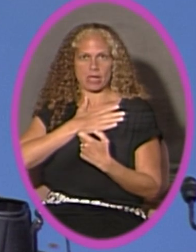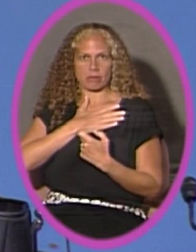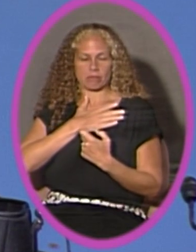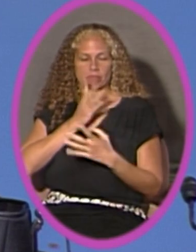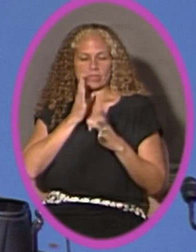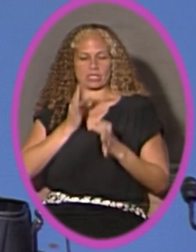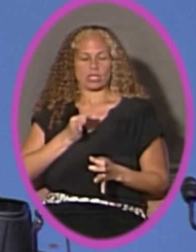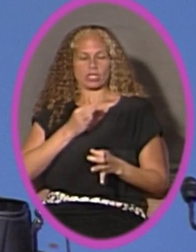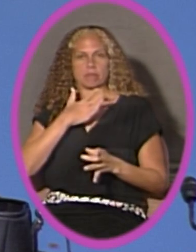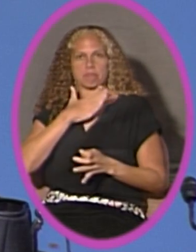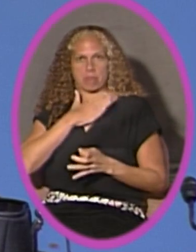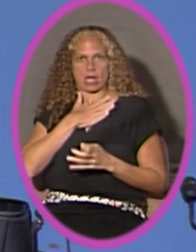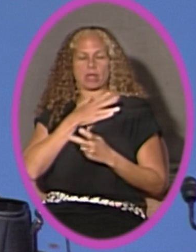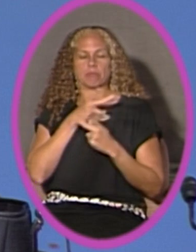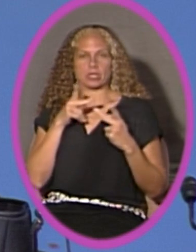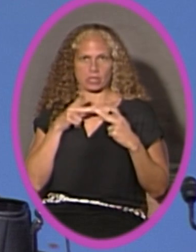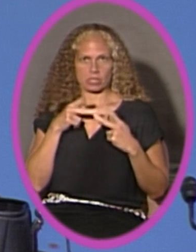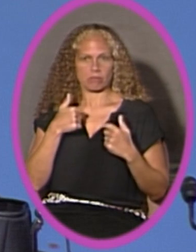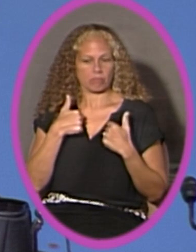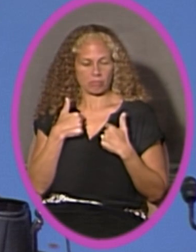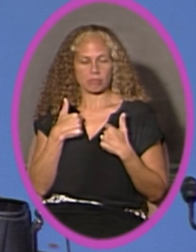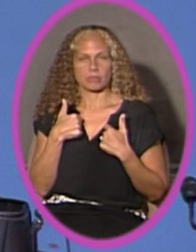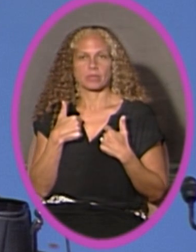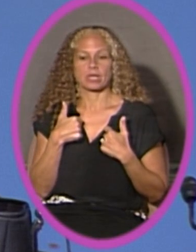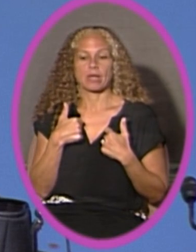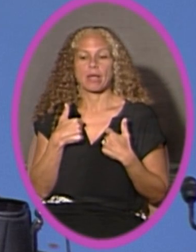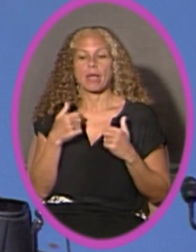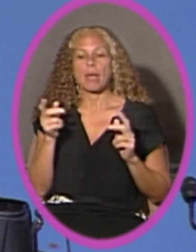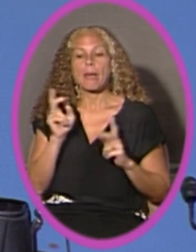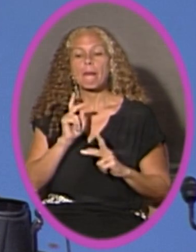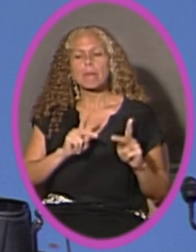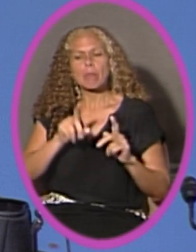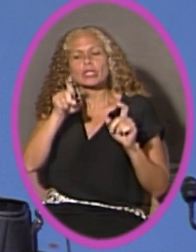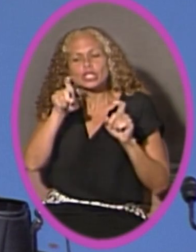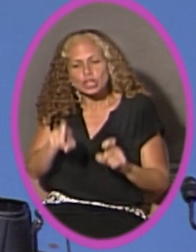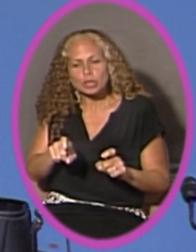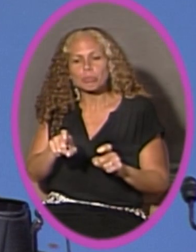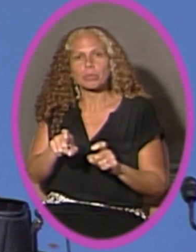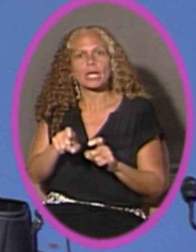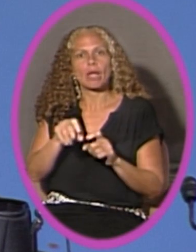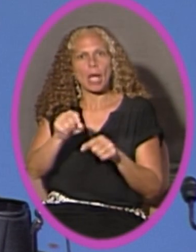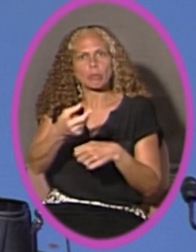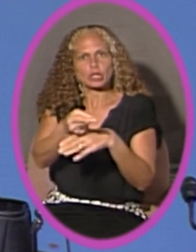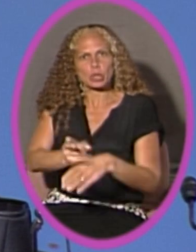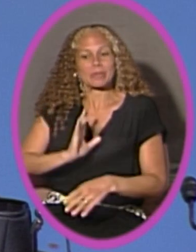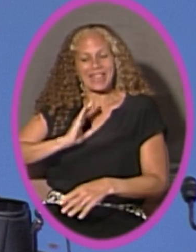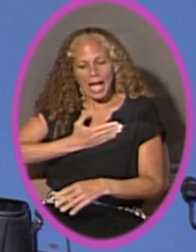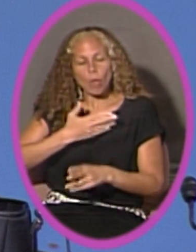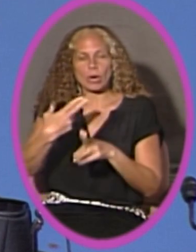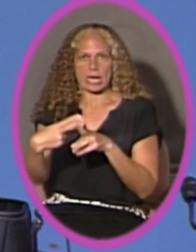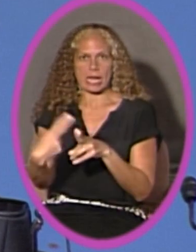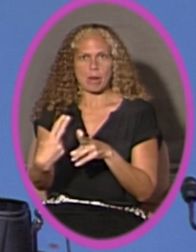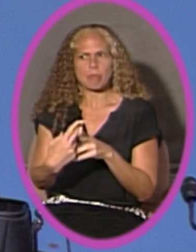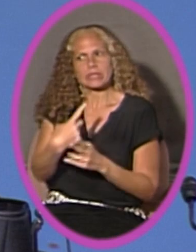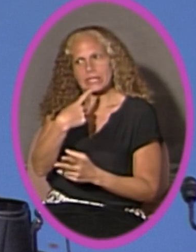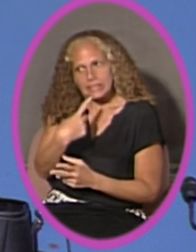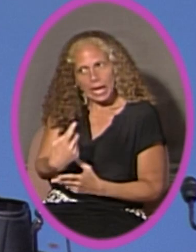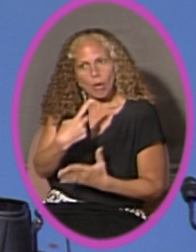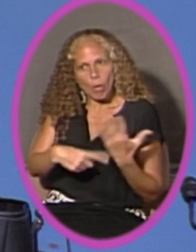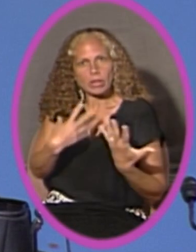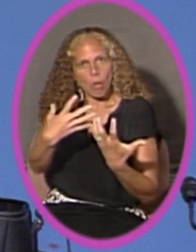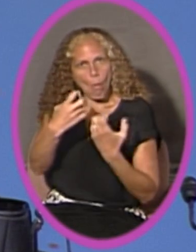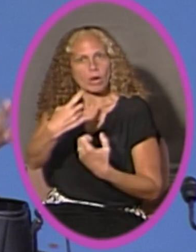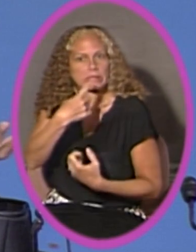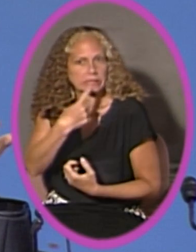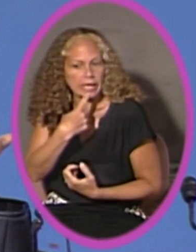position, but my particular position is that people should be able to use our names and people should be able to say what they would like to